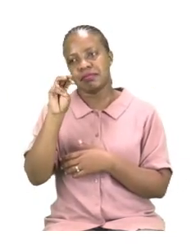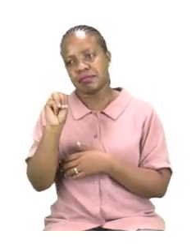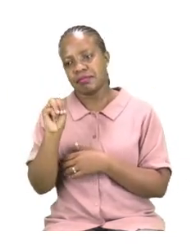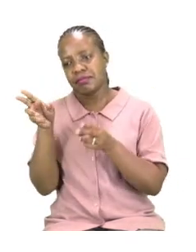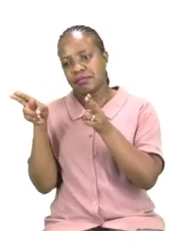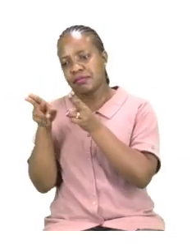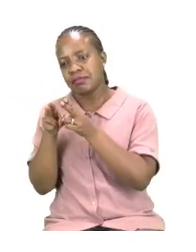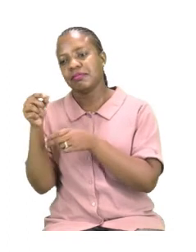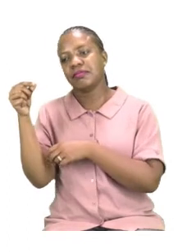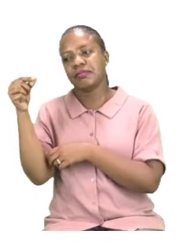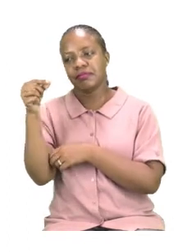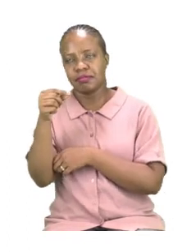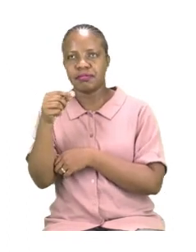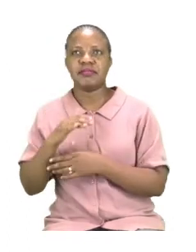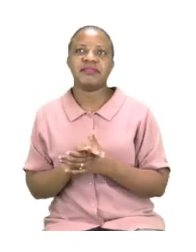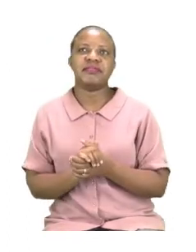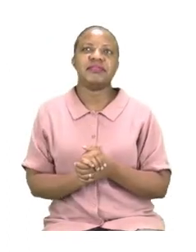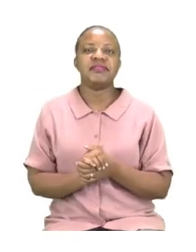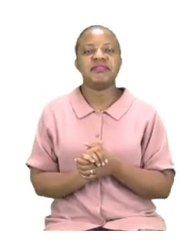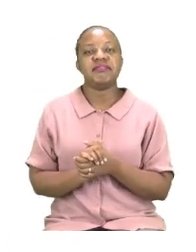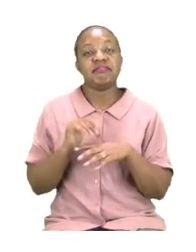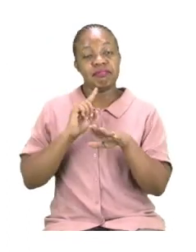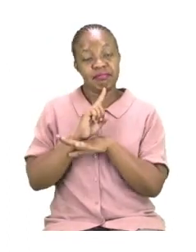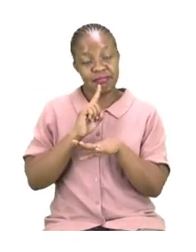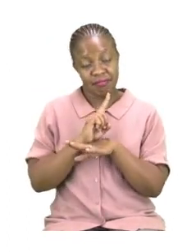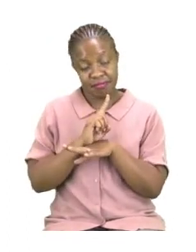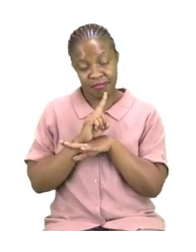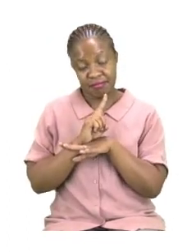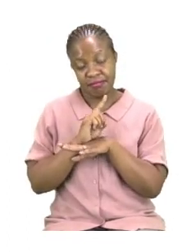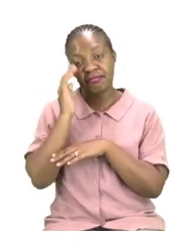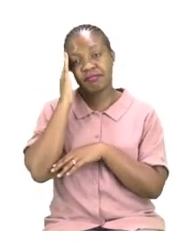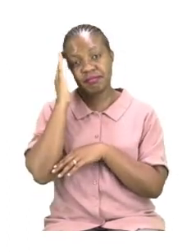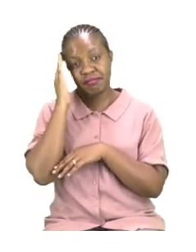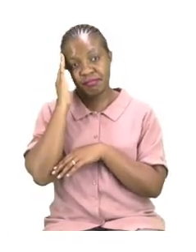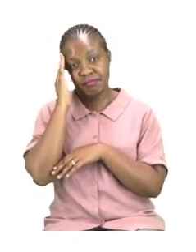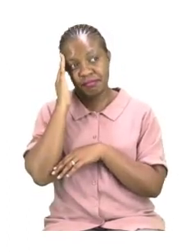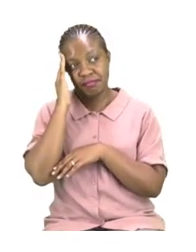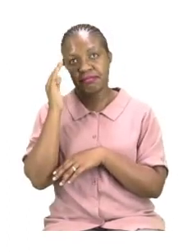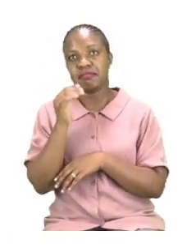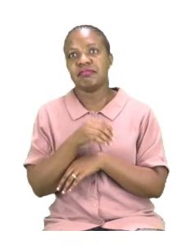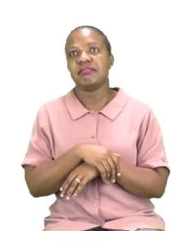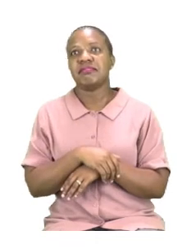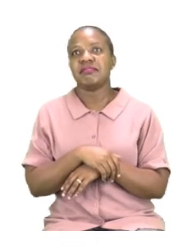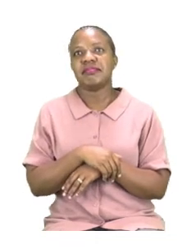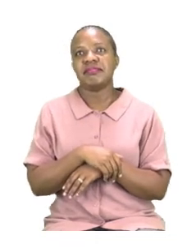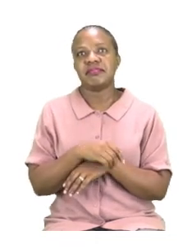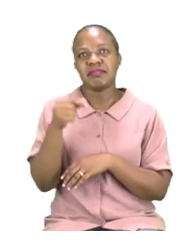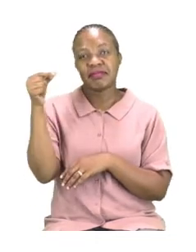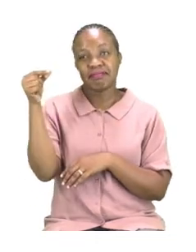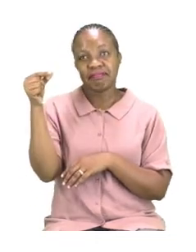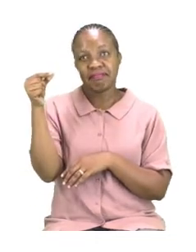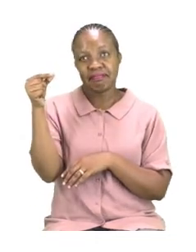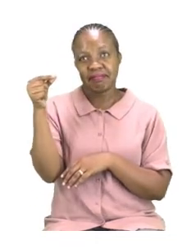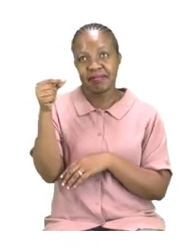thing you need to know boys and girls is that grams are more. When there